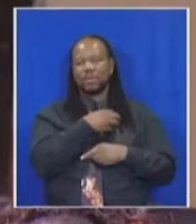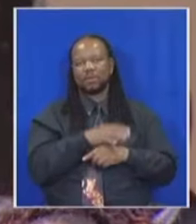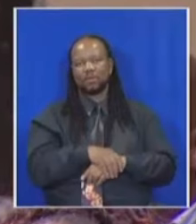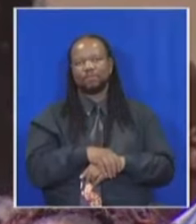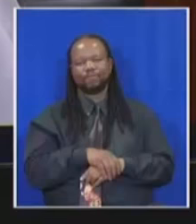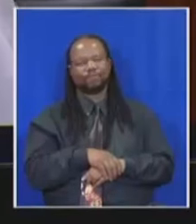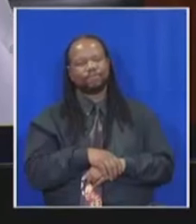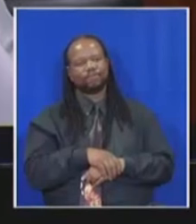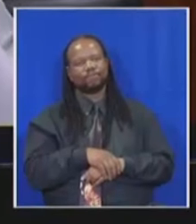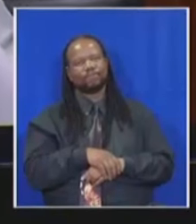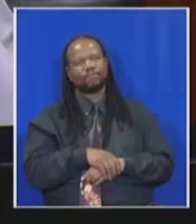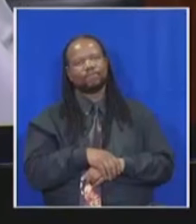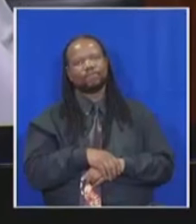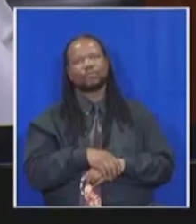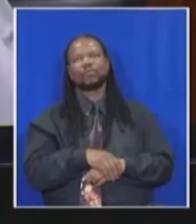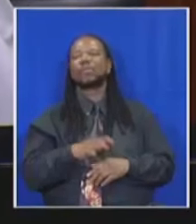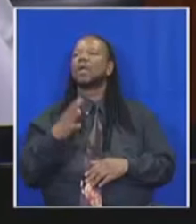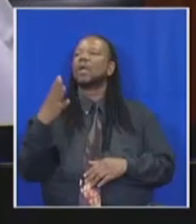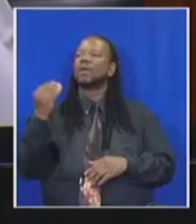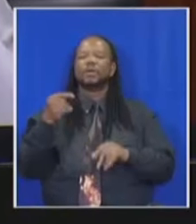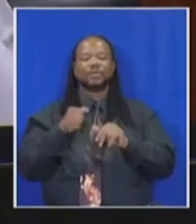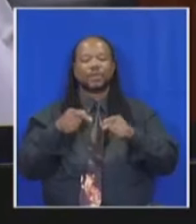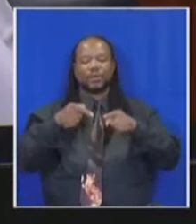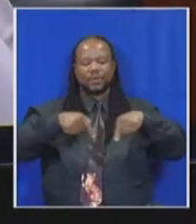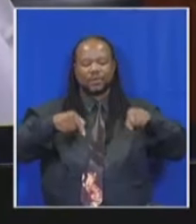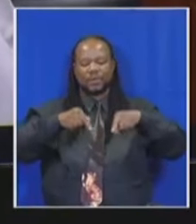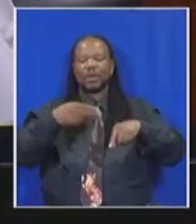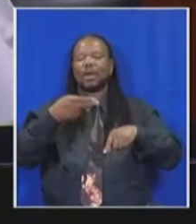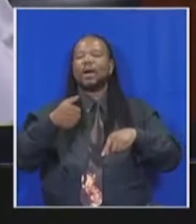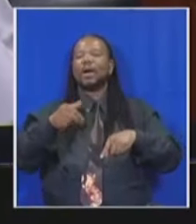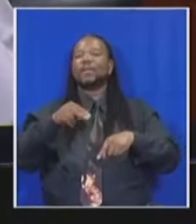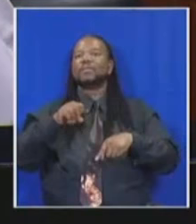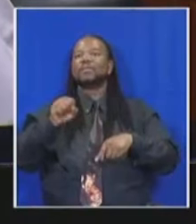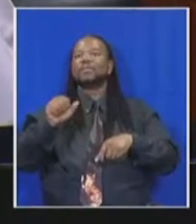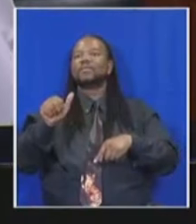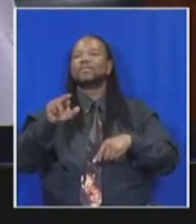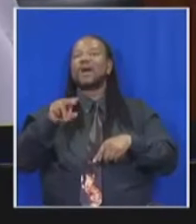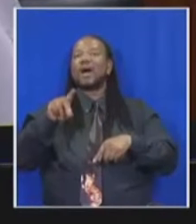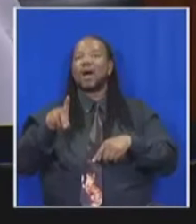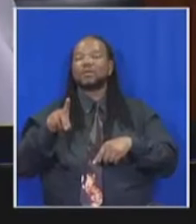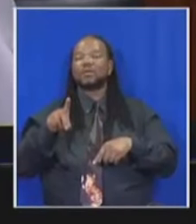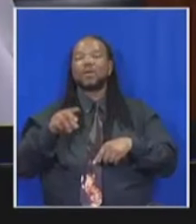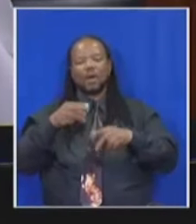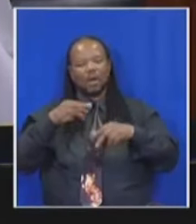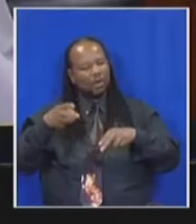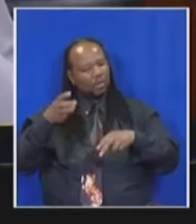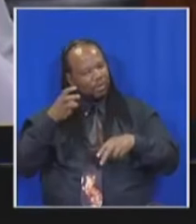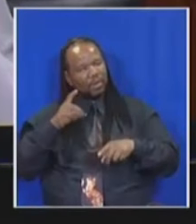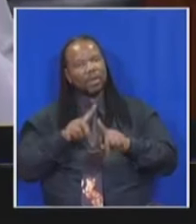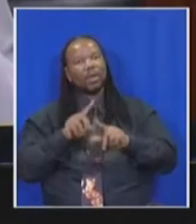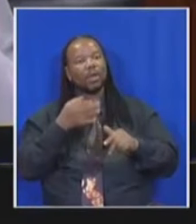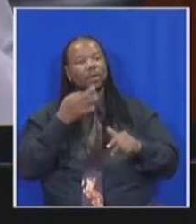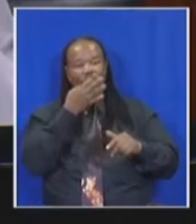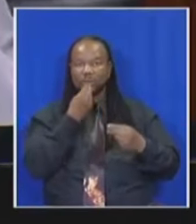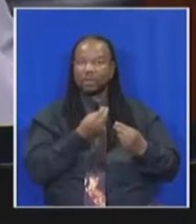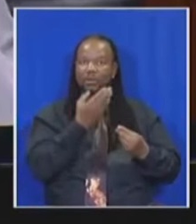honorable bongo I will read the answer and I'll come back to the house to indicate whether what you are saying is as you say it I will